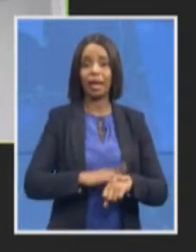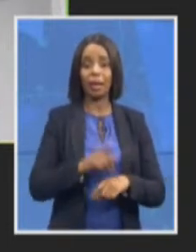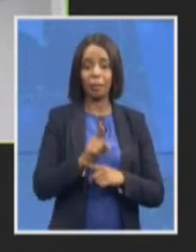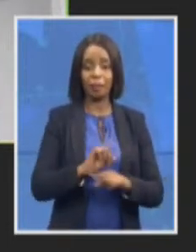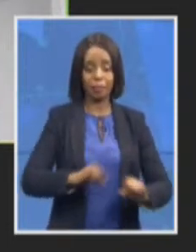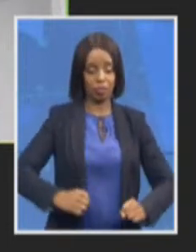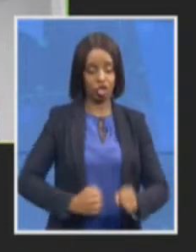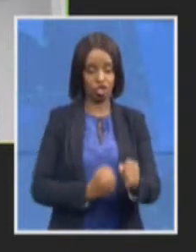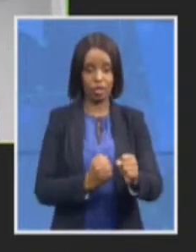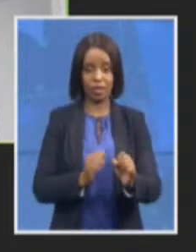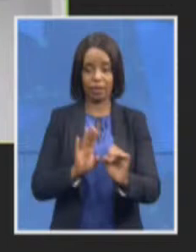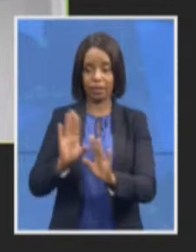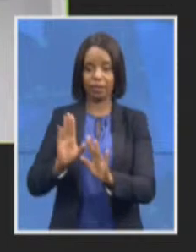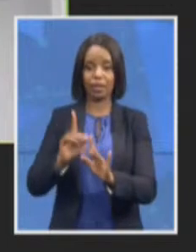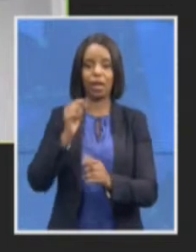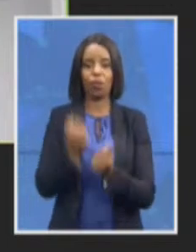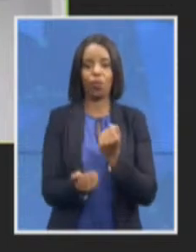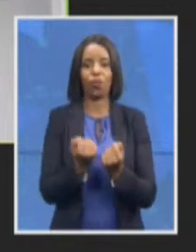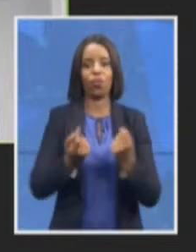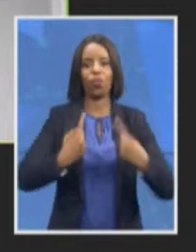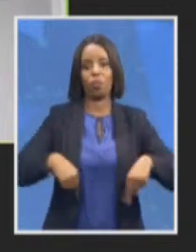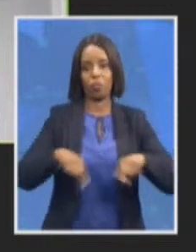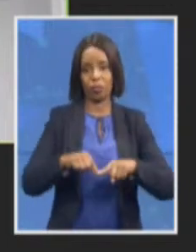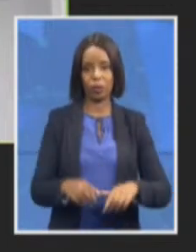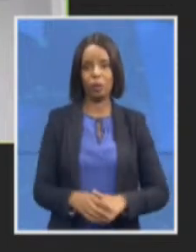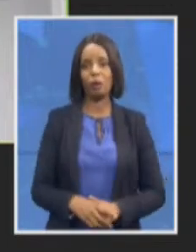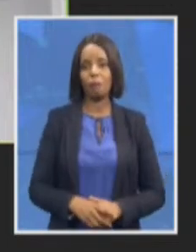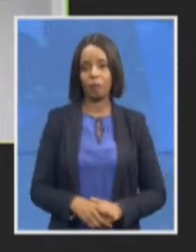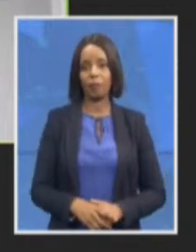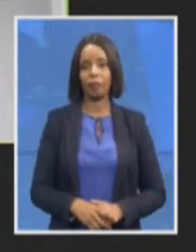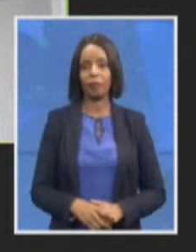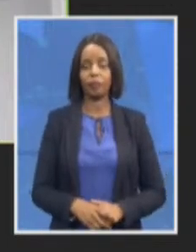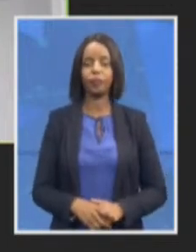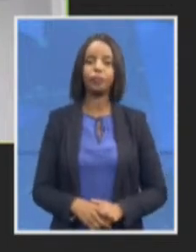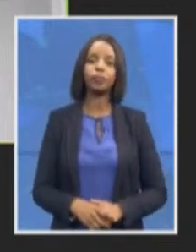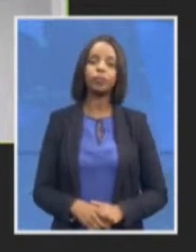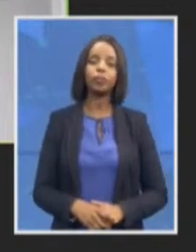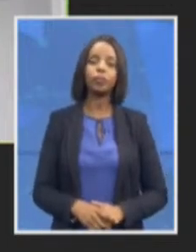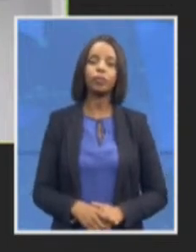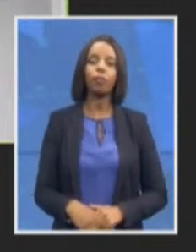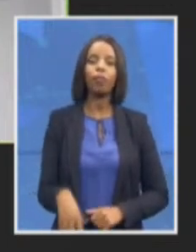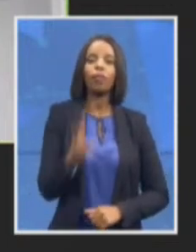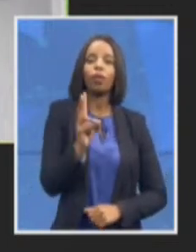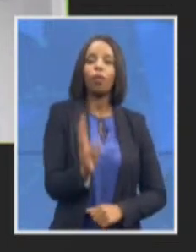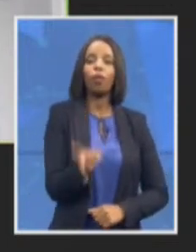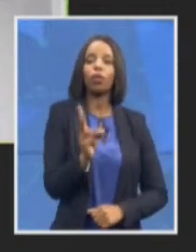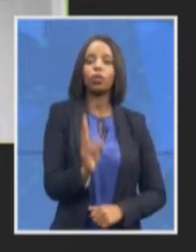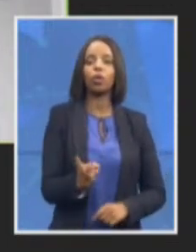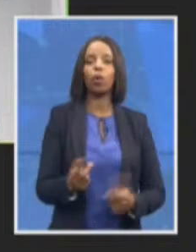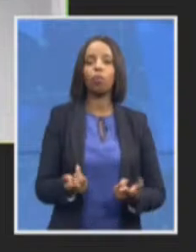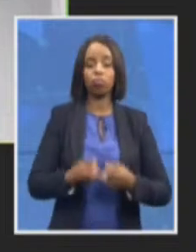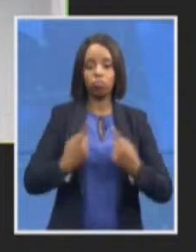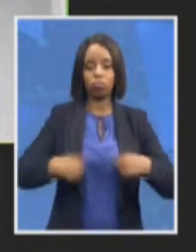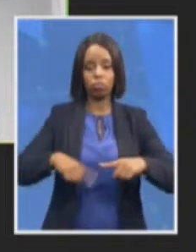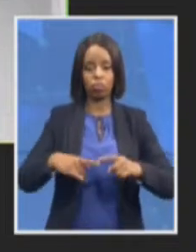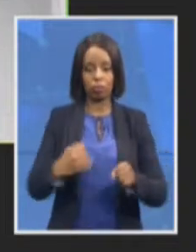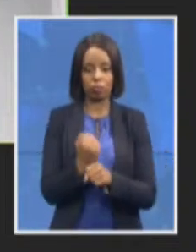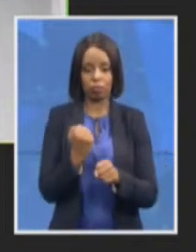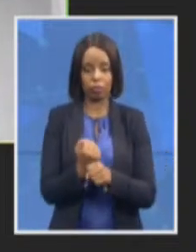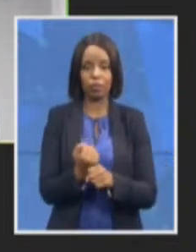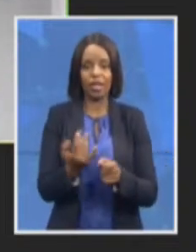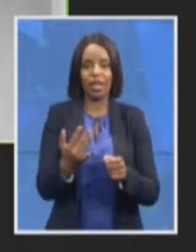are also looking at you know our efforts have been bolstered by the specialized commercial crime courts and also